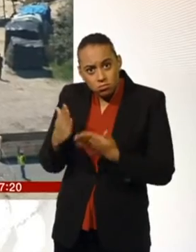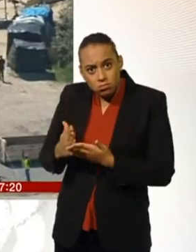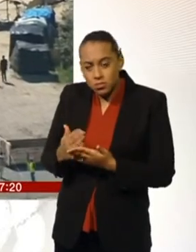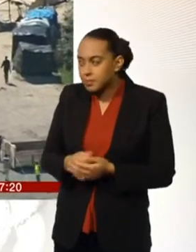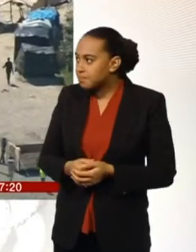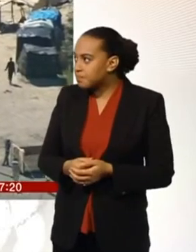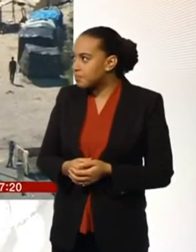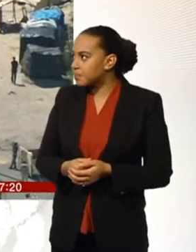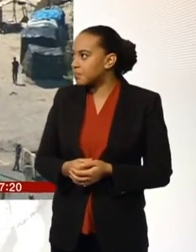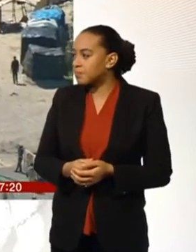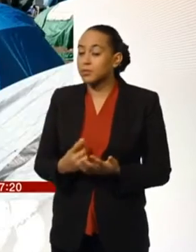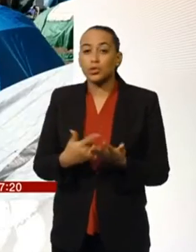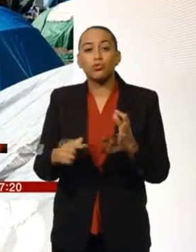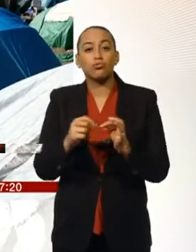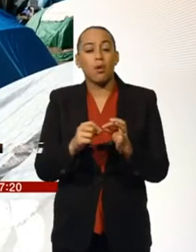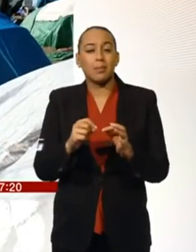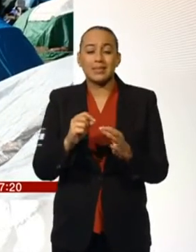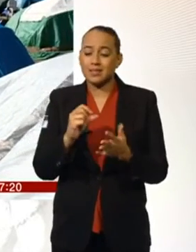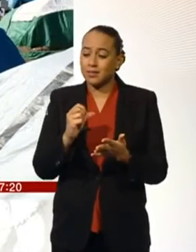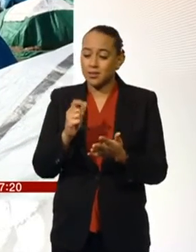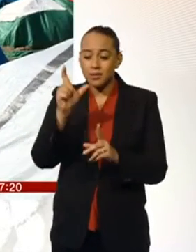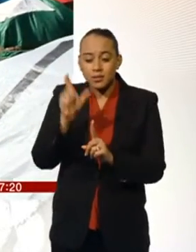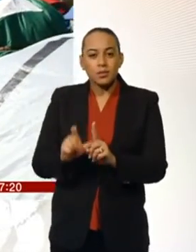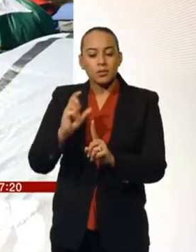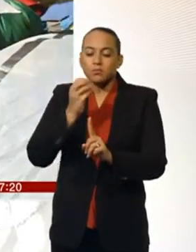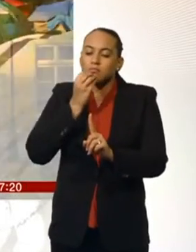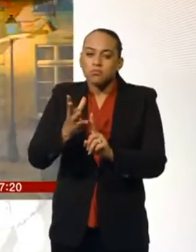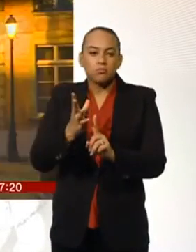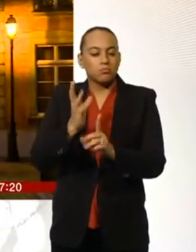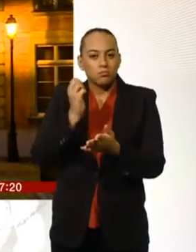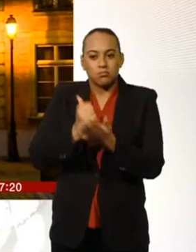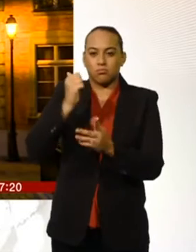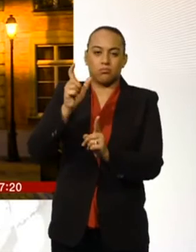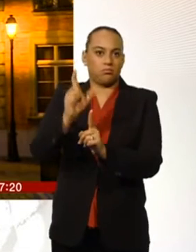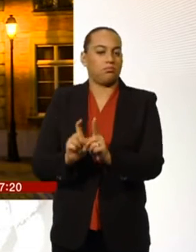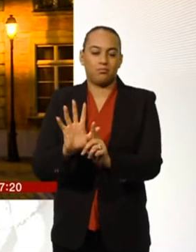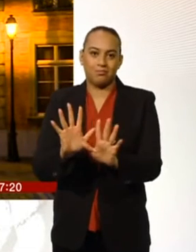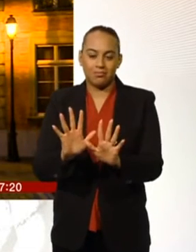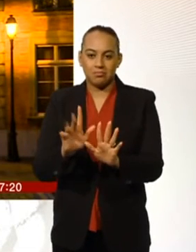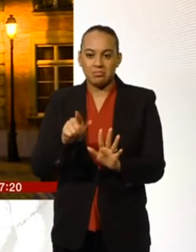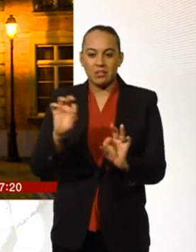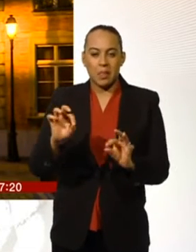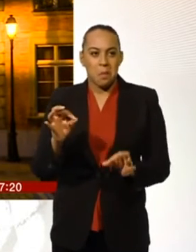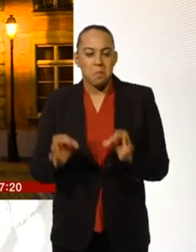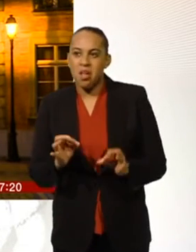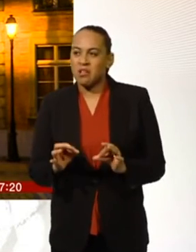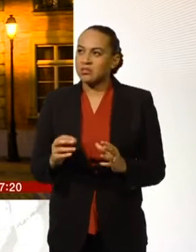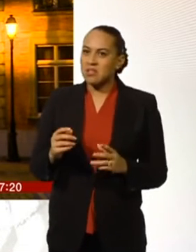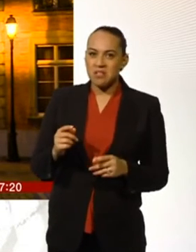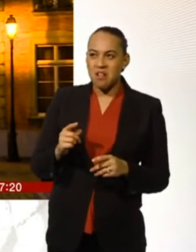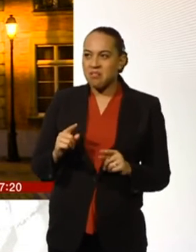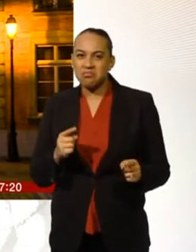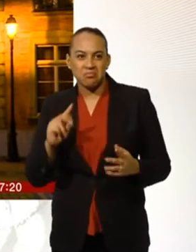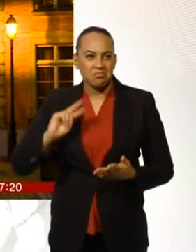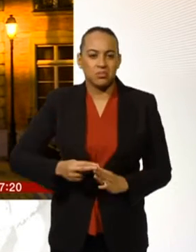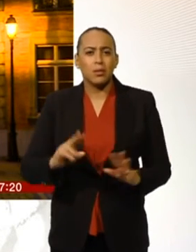But Rob's just a fantastic human being. know, there's nothing about him that's political or anything else. What happened